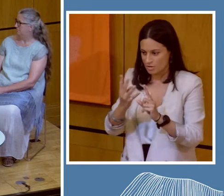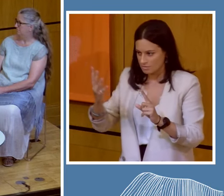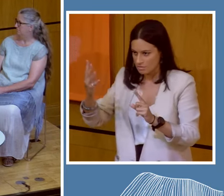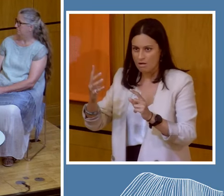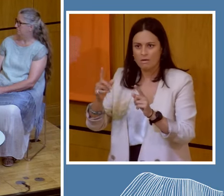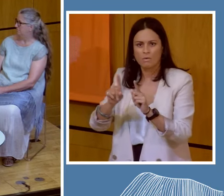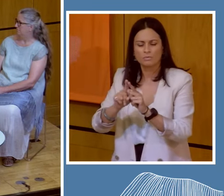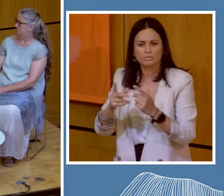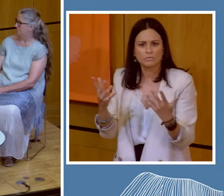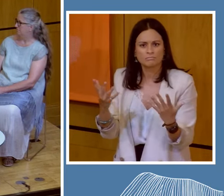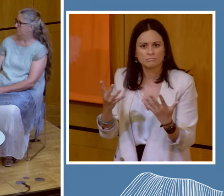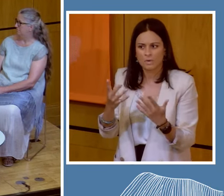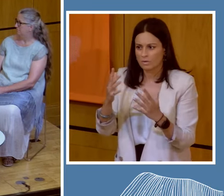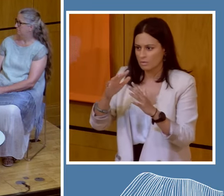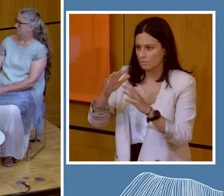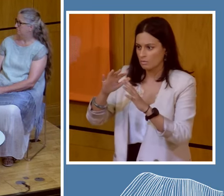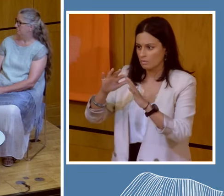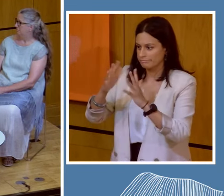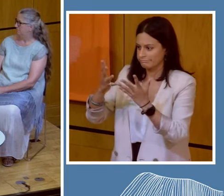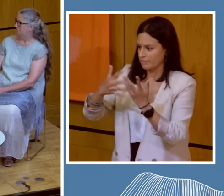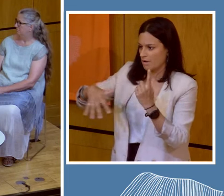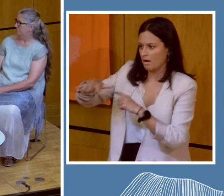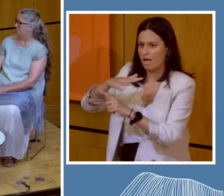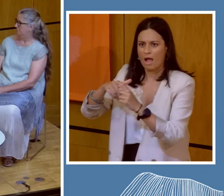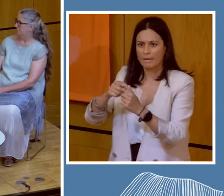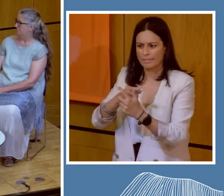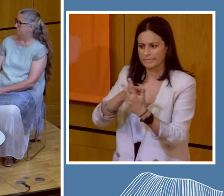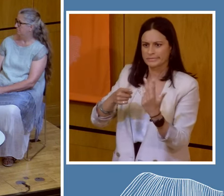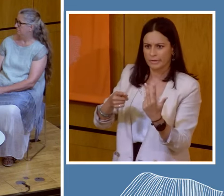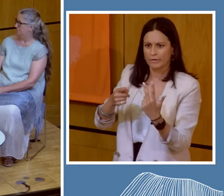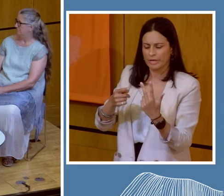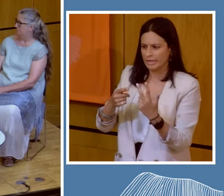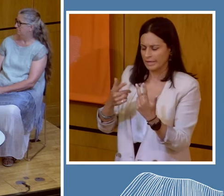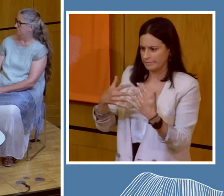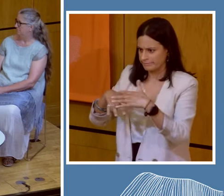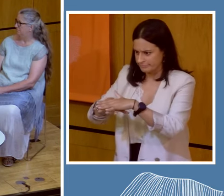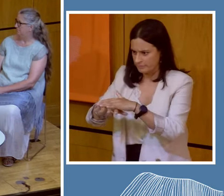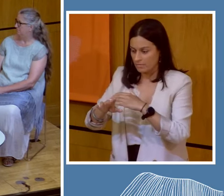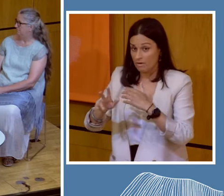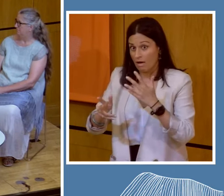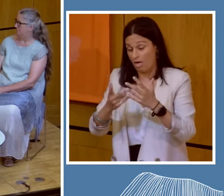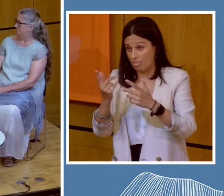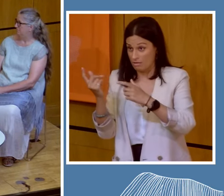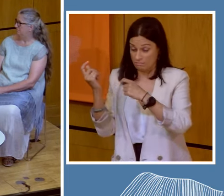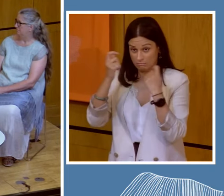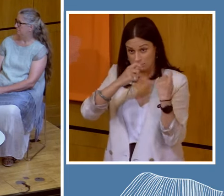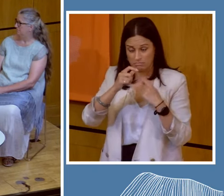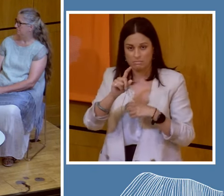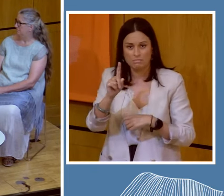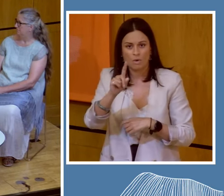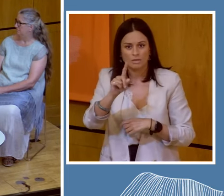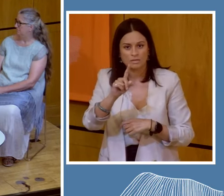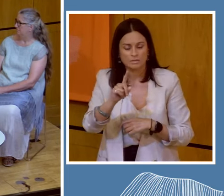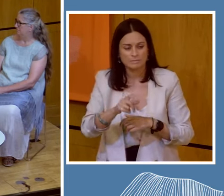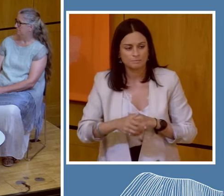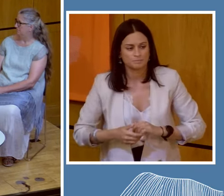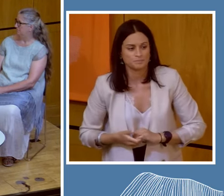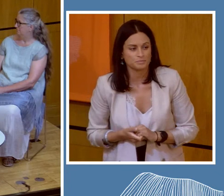and climate. The other hat I wear is